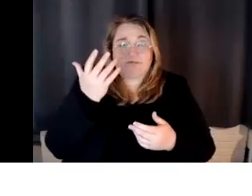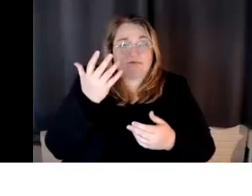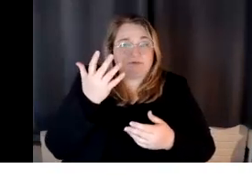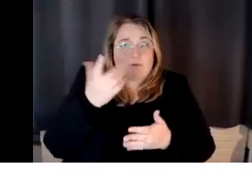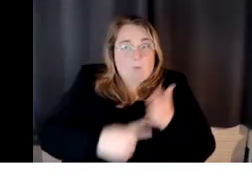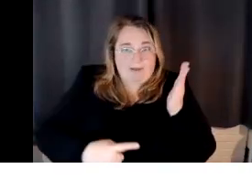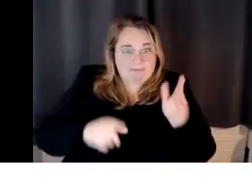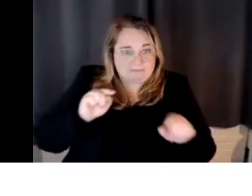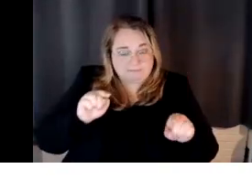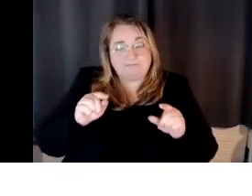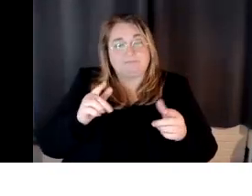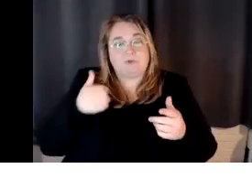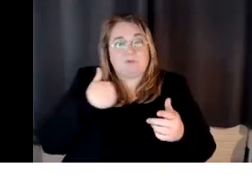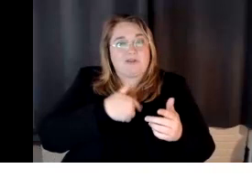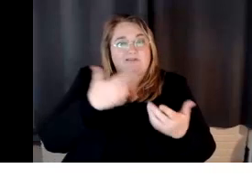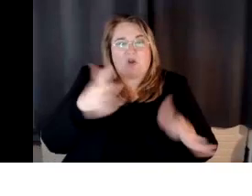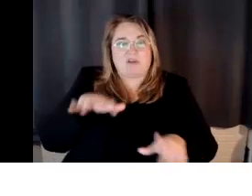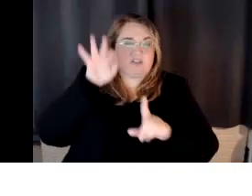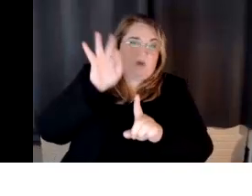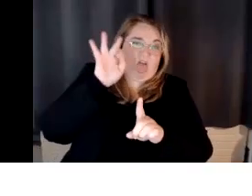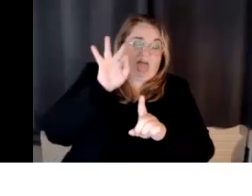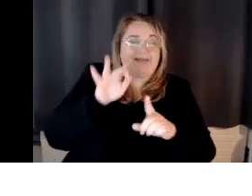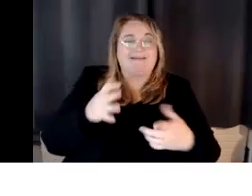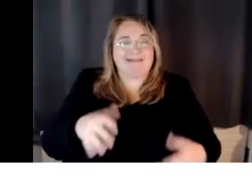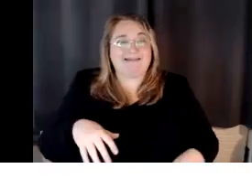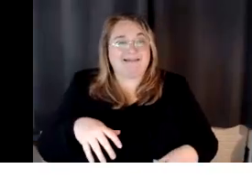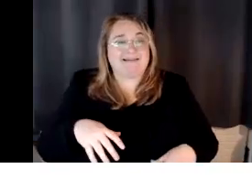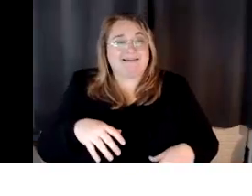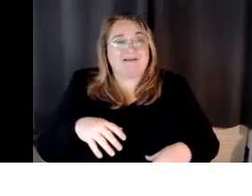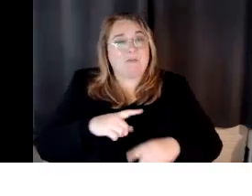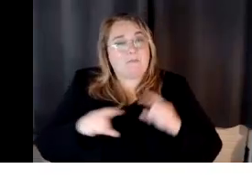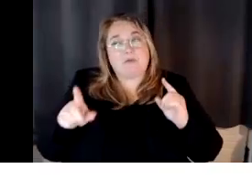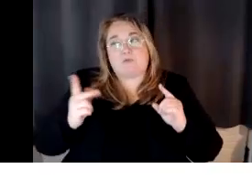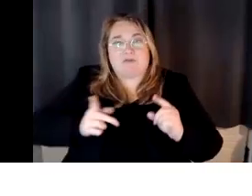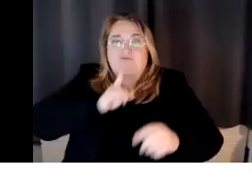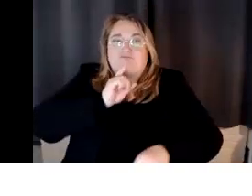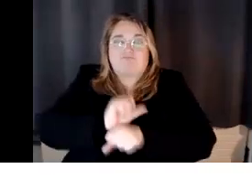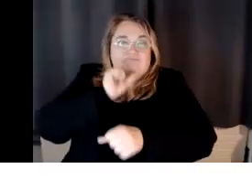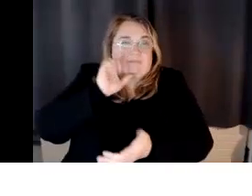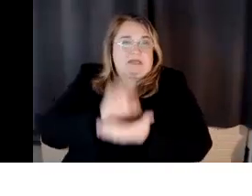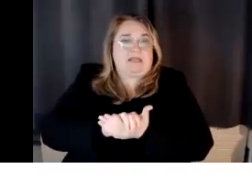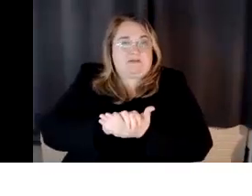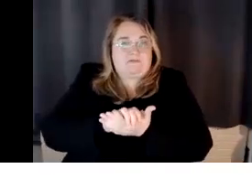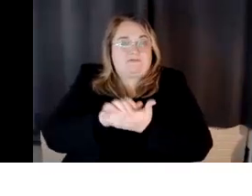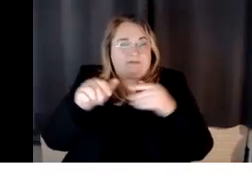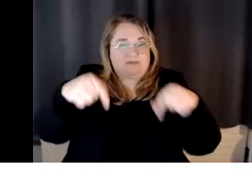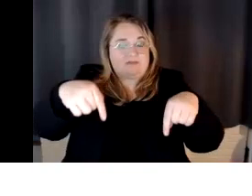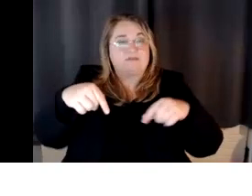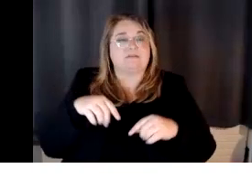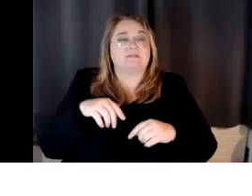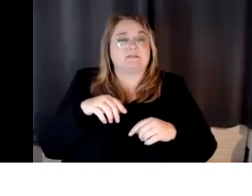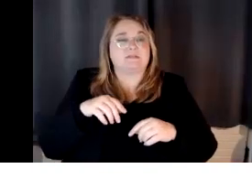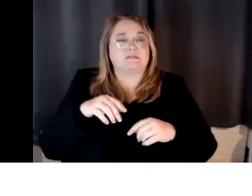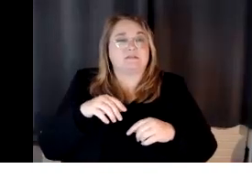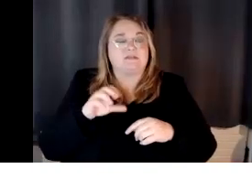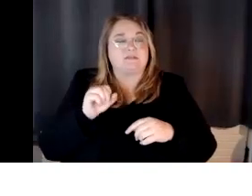too much to the choir, but you know, we really are believers in this. And so we like to talk about it. And, um, you